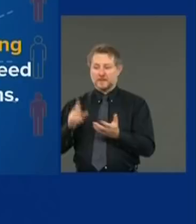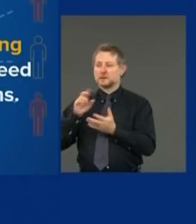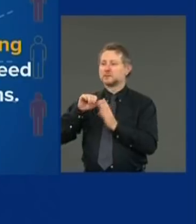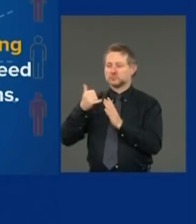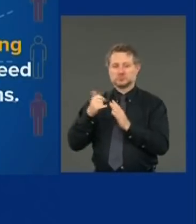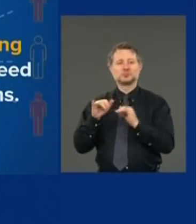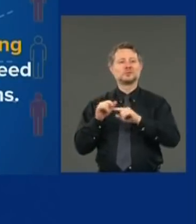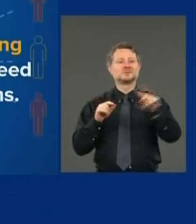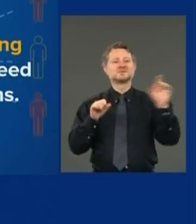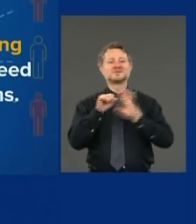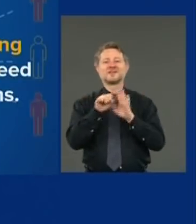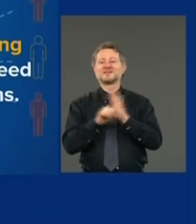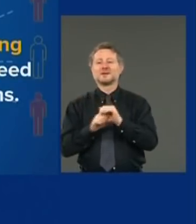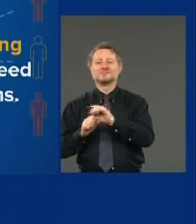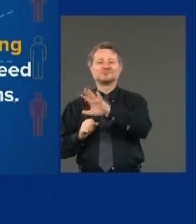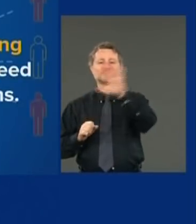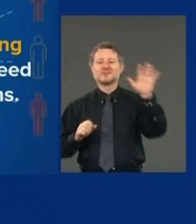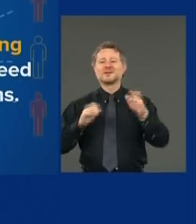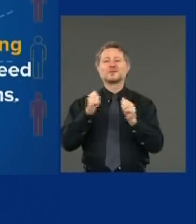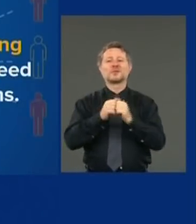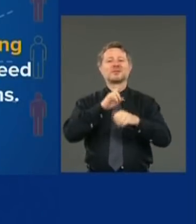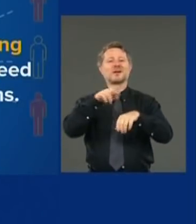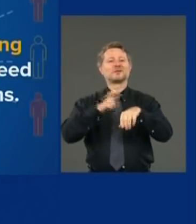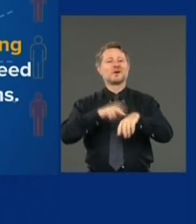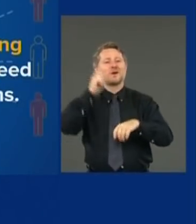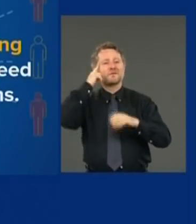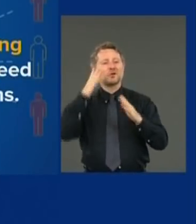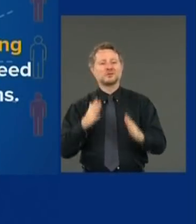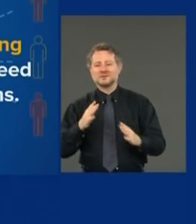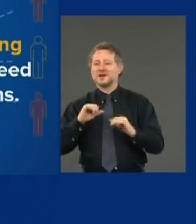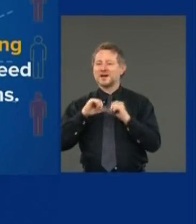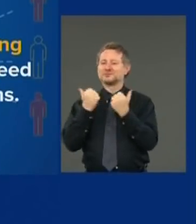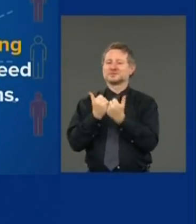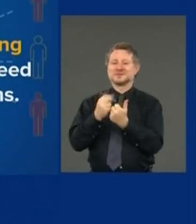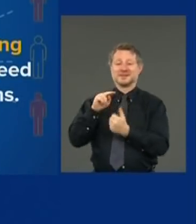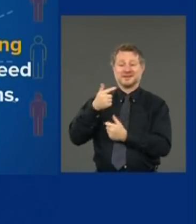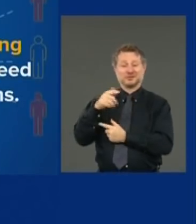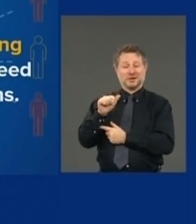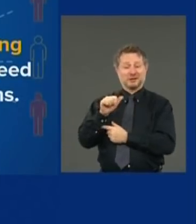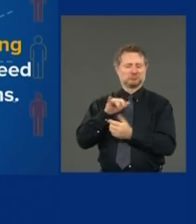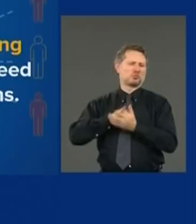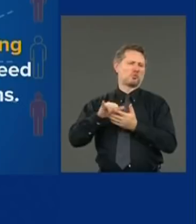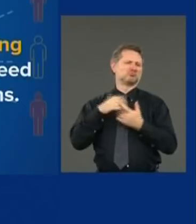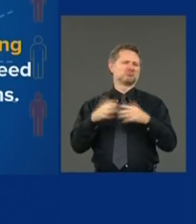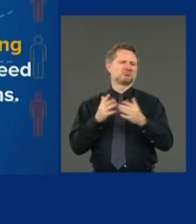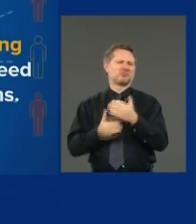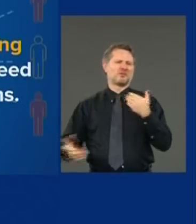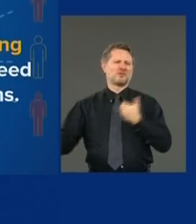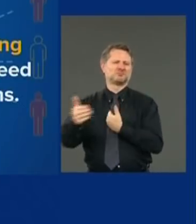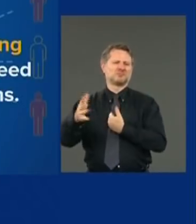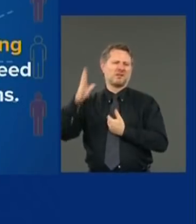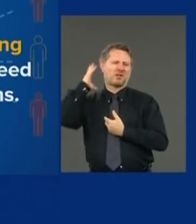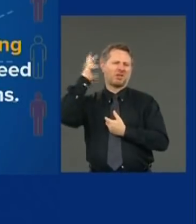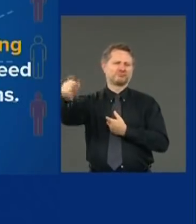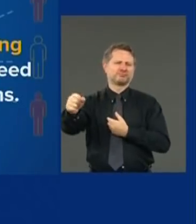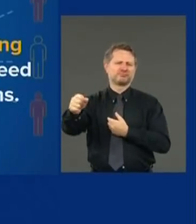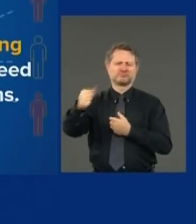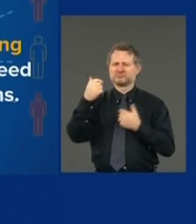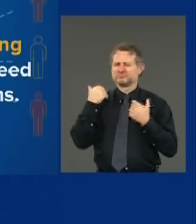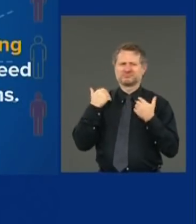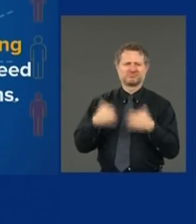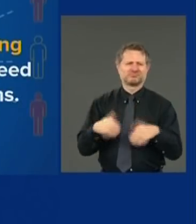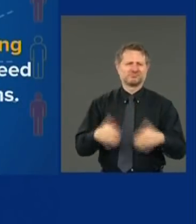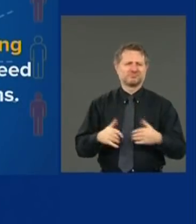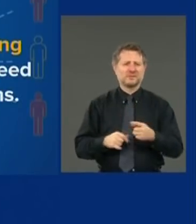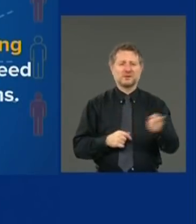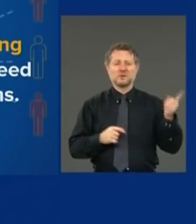Governors' Association because New York is ahead. And we do have more advanced